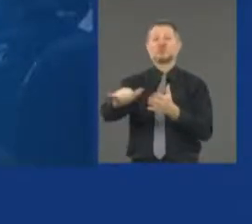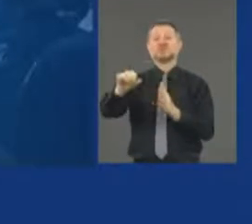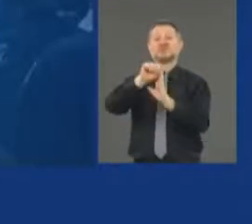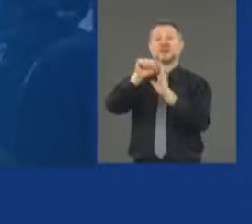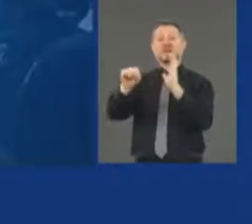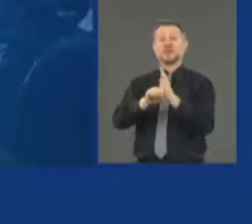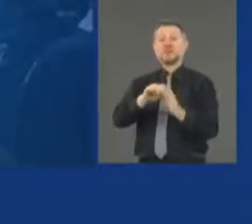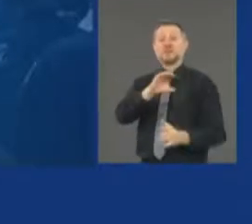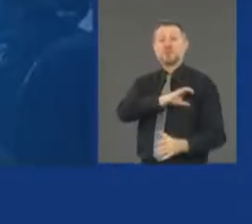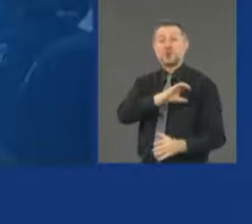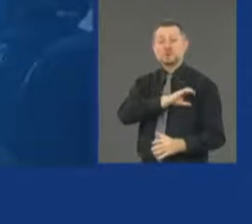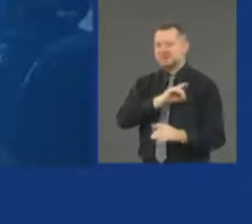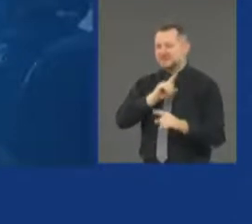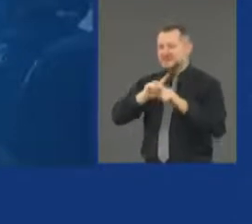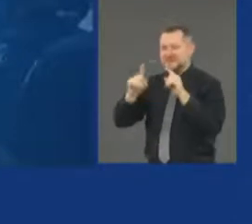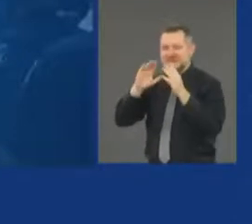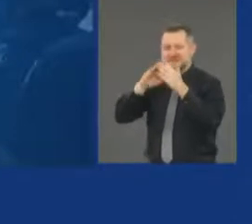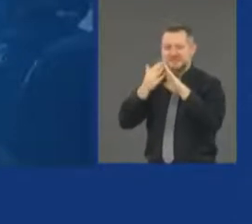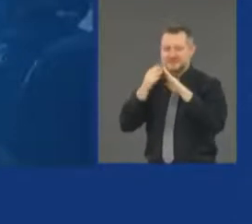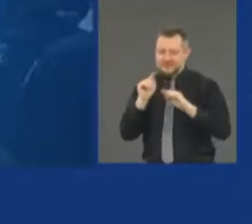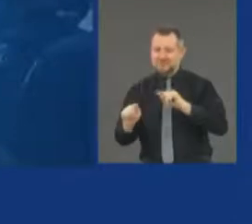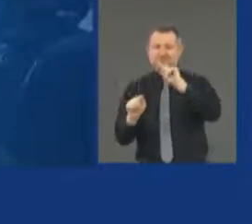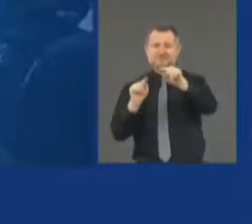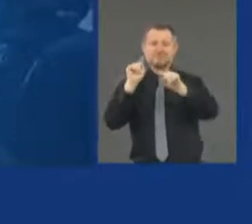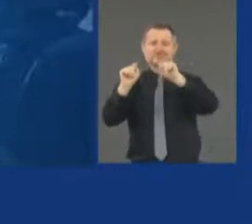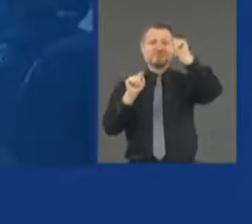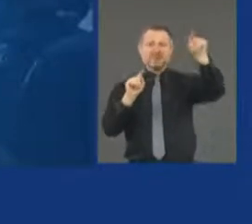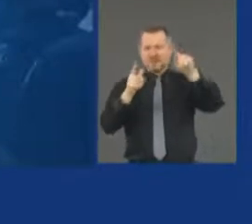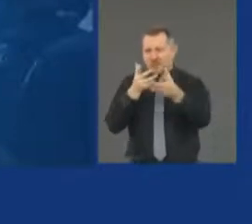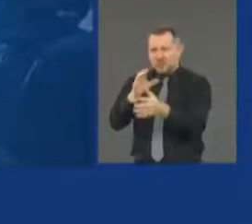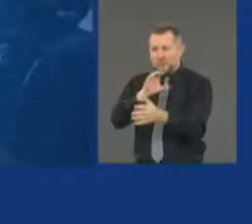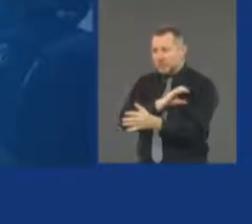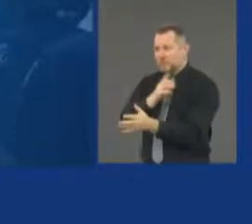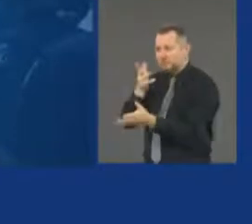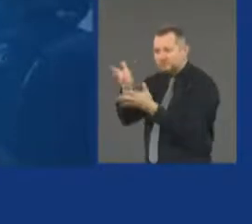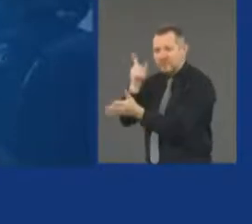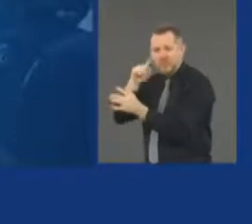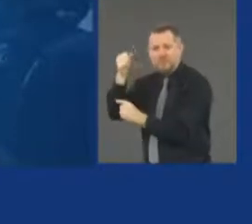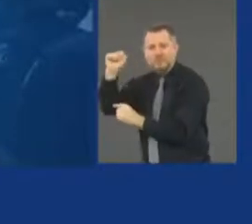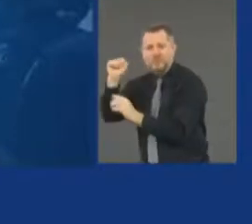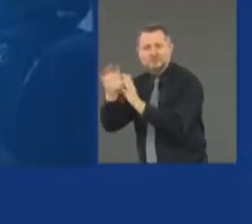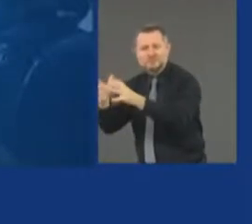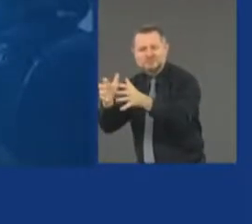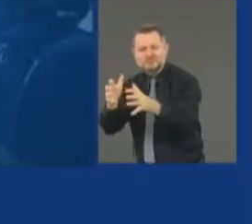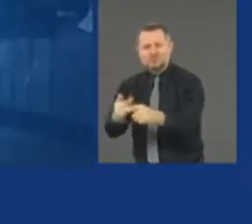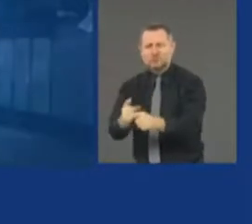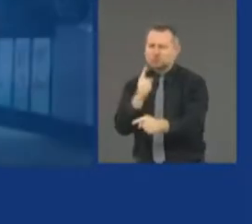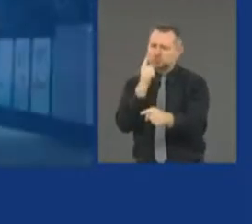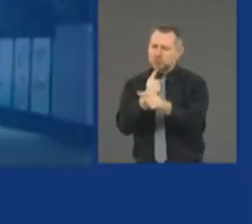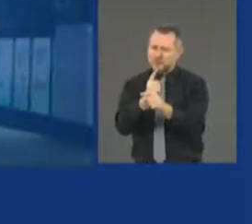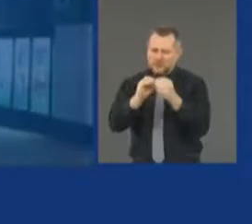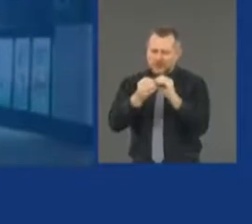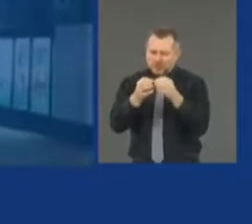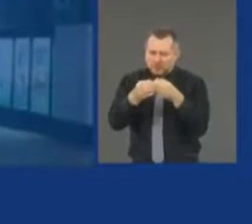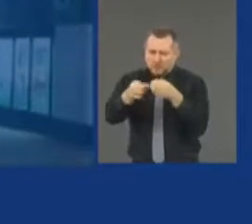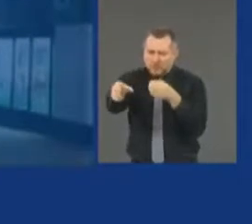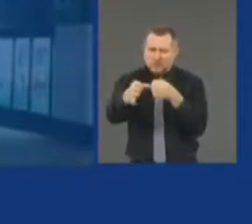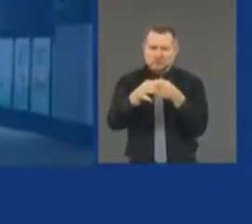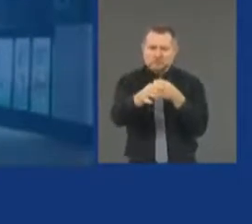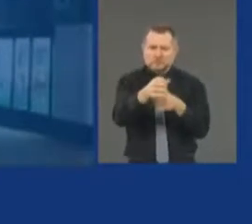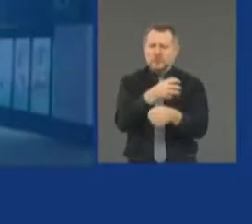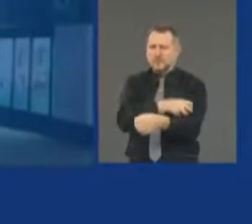deal with these protests. They have to have the right numbers. They have to be empowered to do their job.